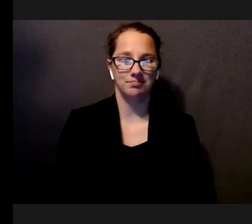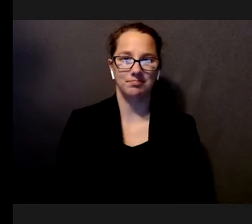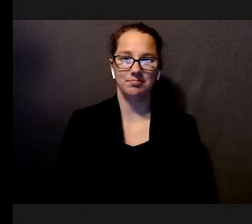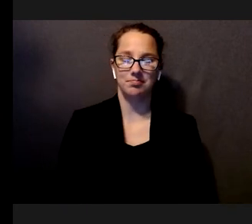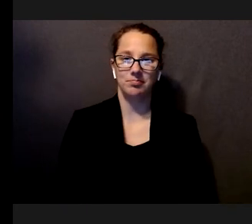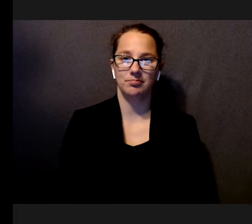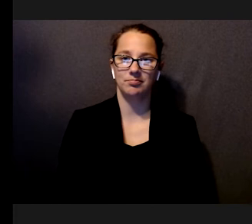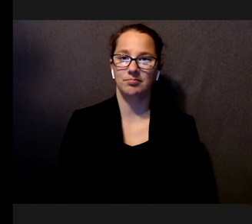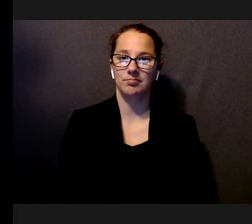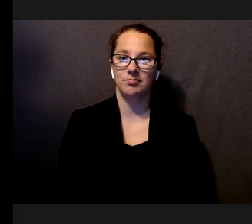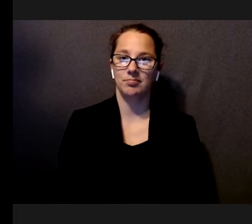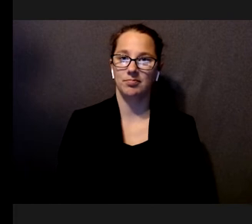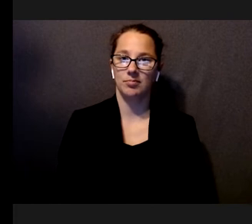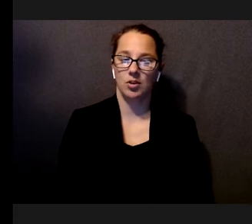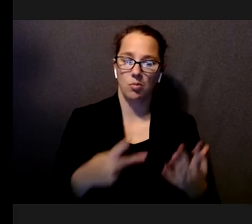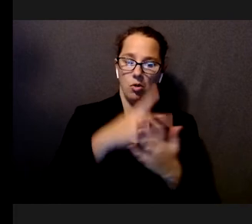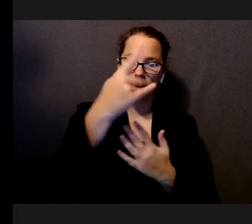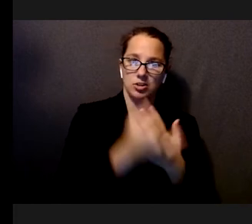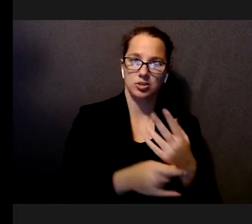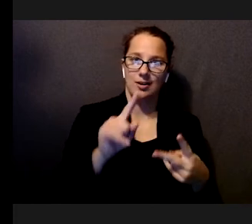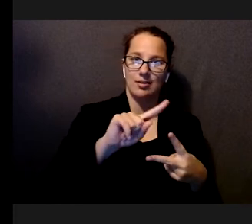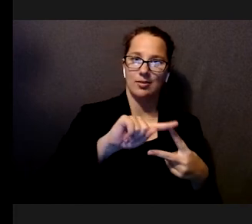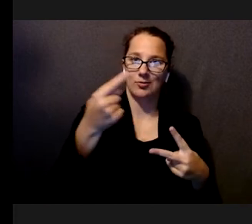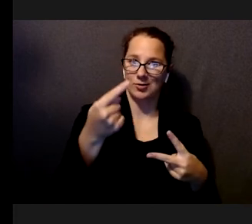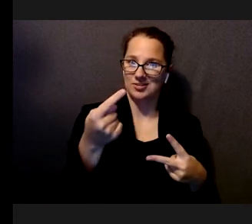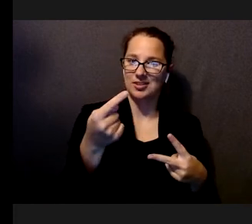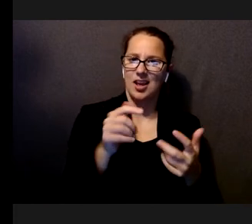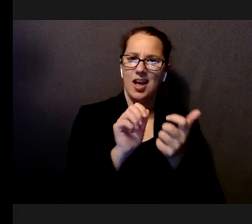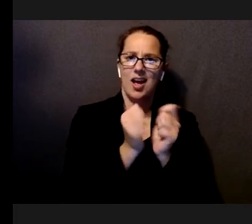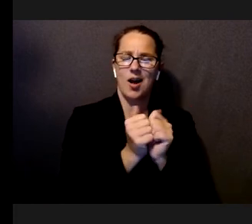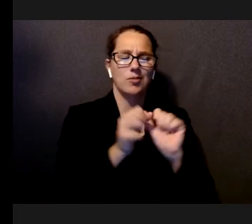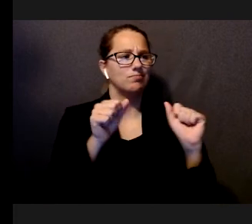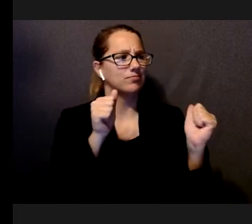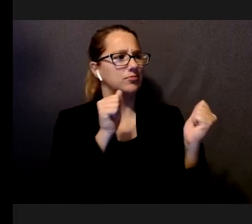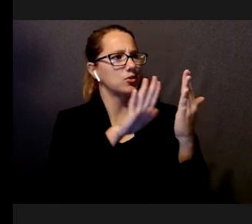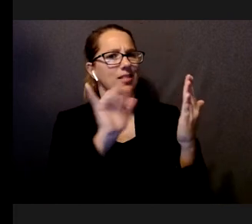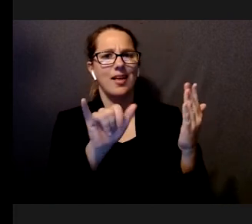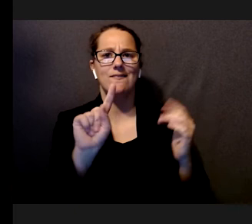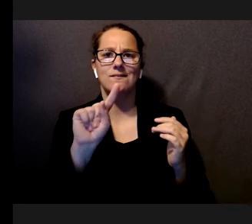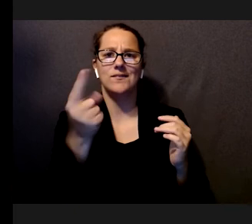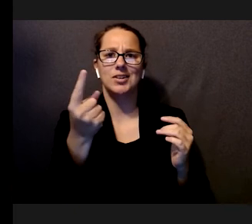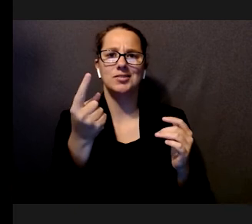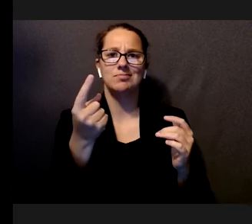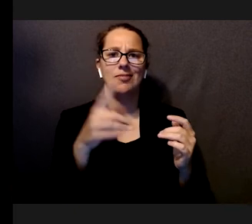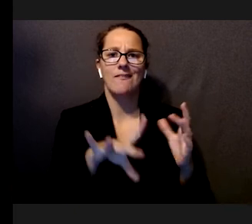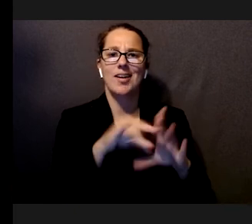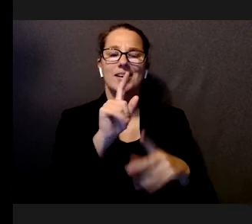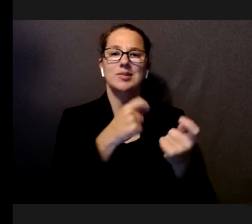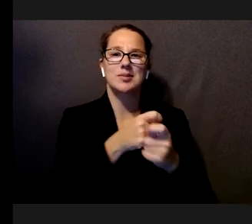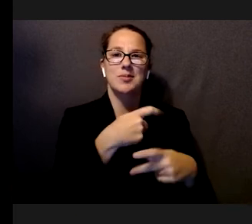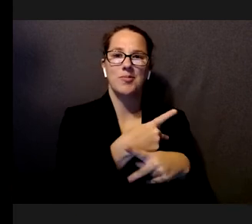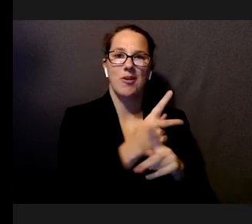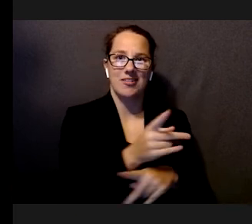So, let's begin with understanding how we can address the first task that I mentioned, finding a product at the